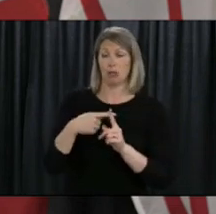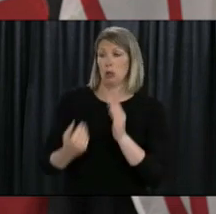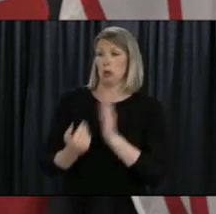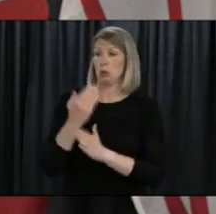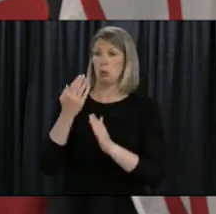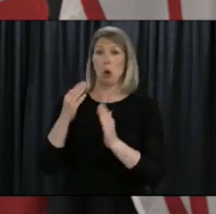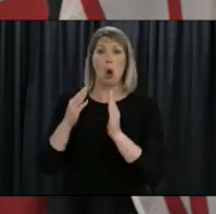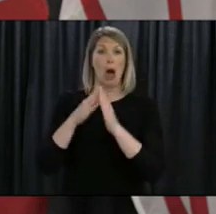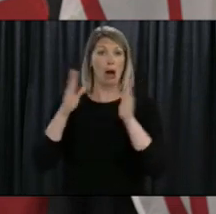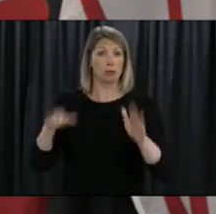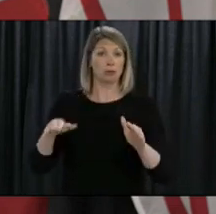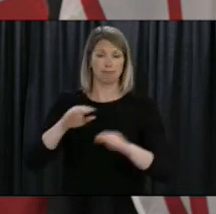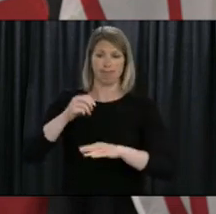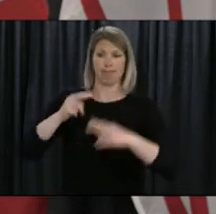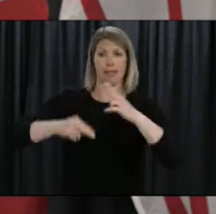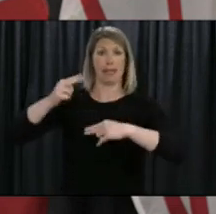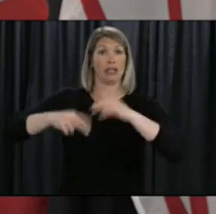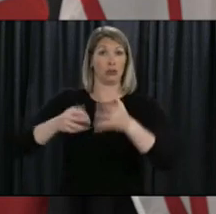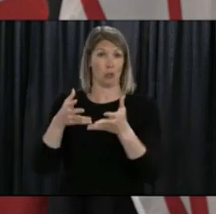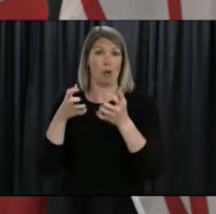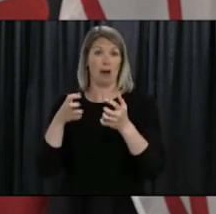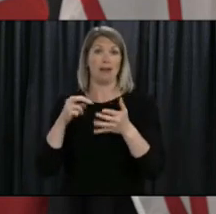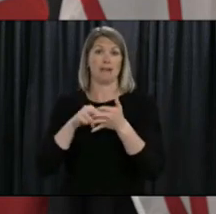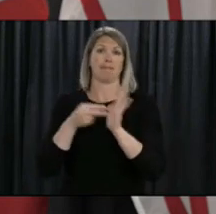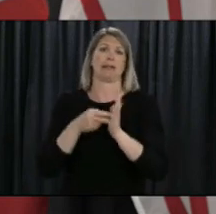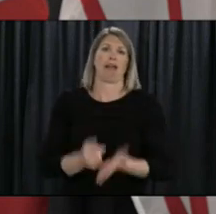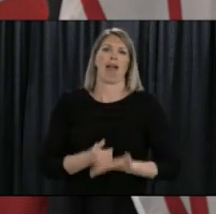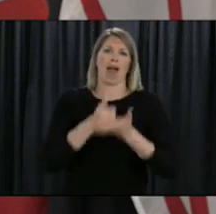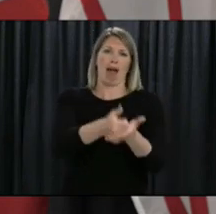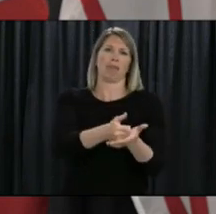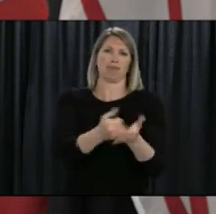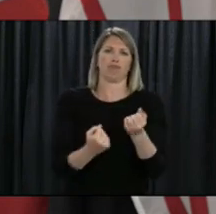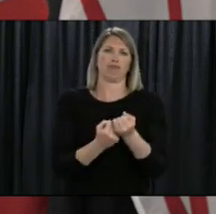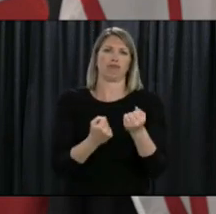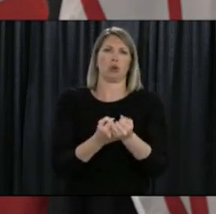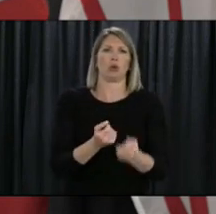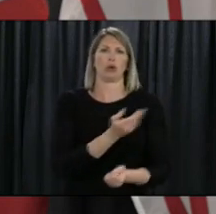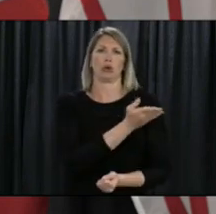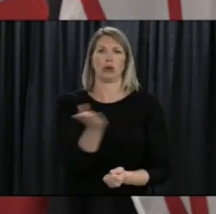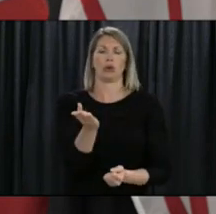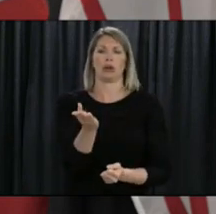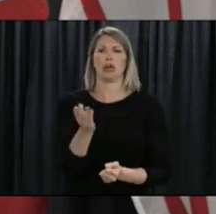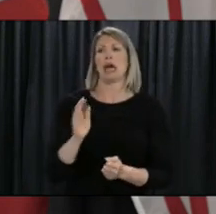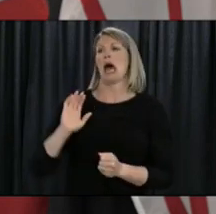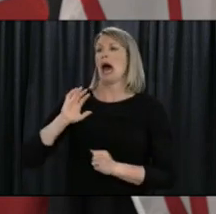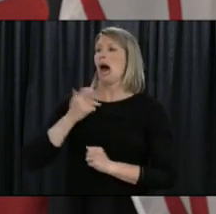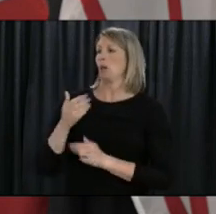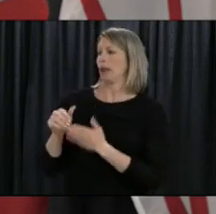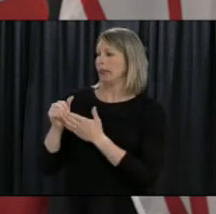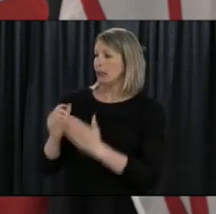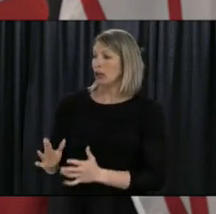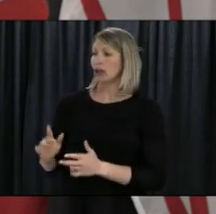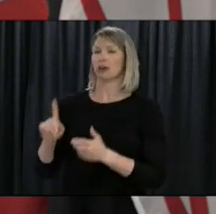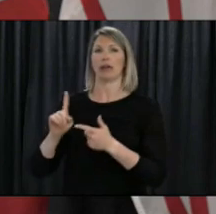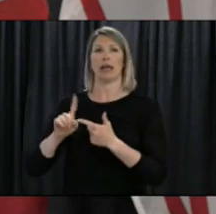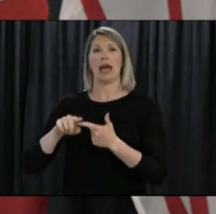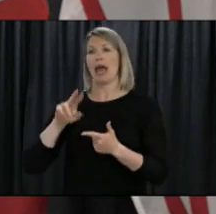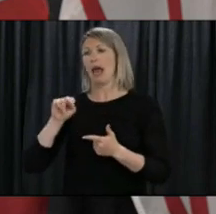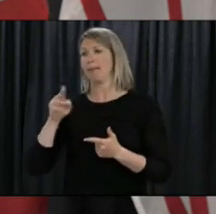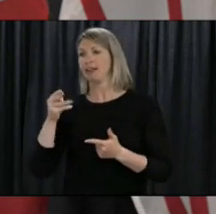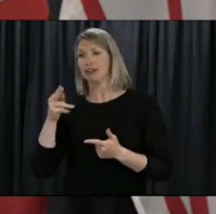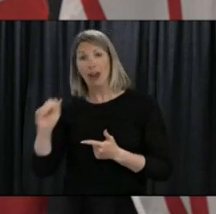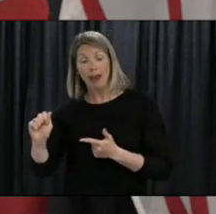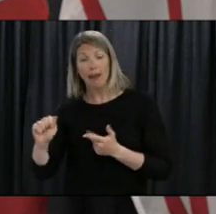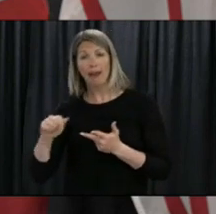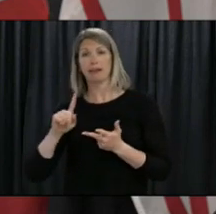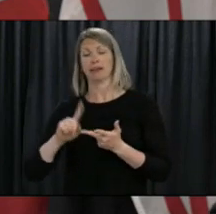So all the work that we're doing with our all-party joint committee, our MHAs, our ministers, and our departments is to